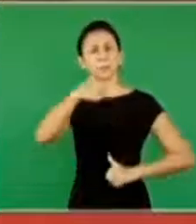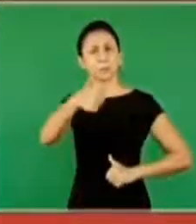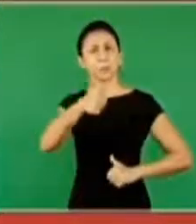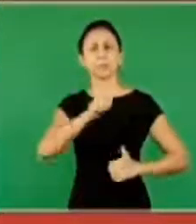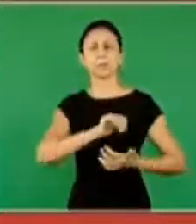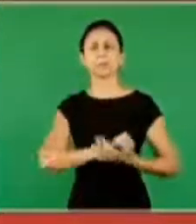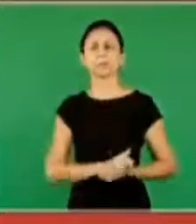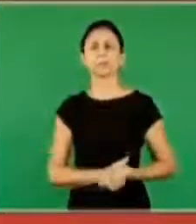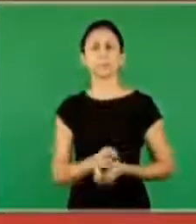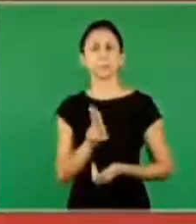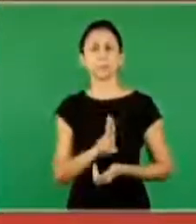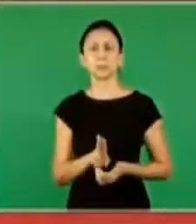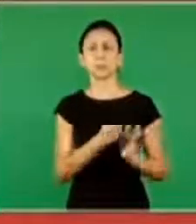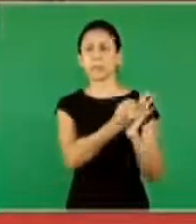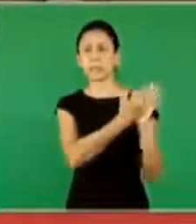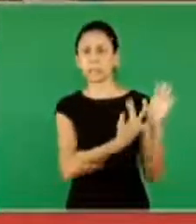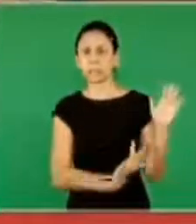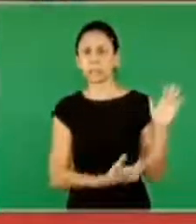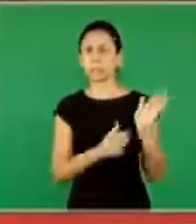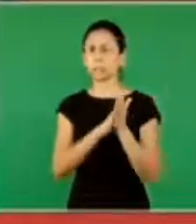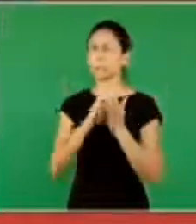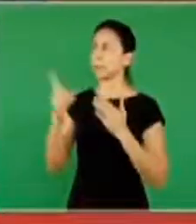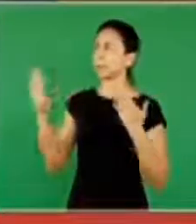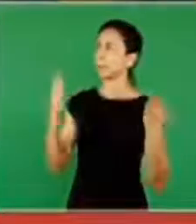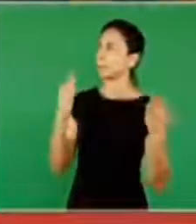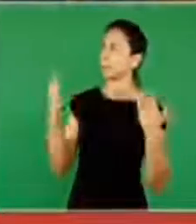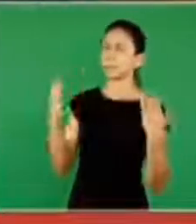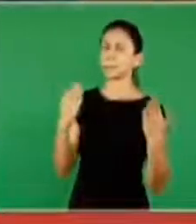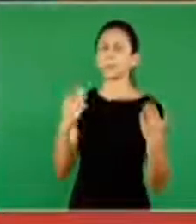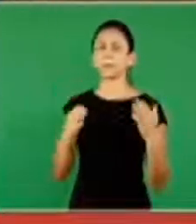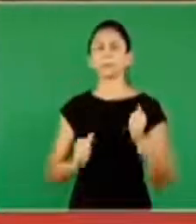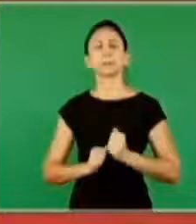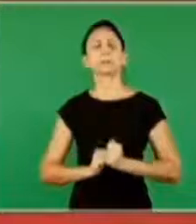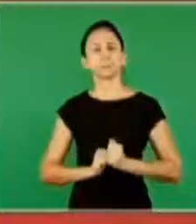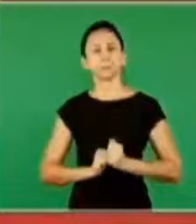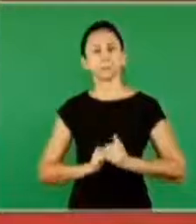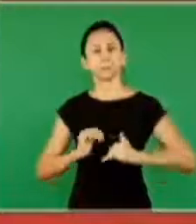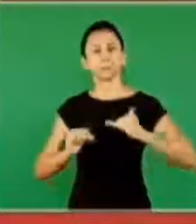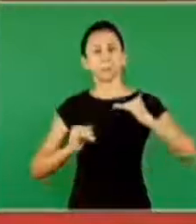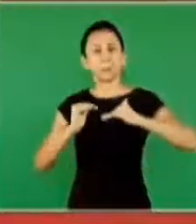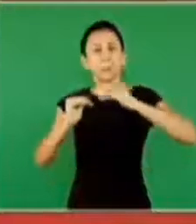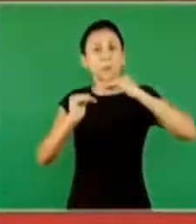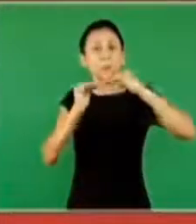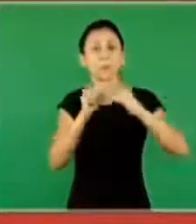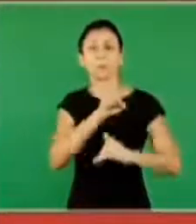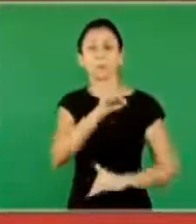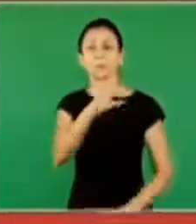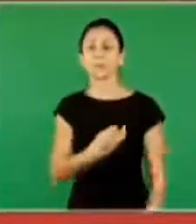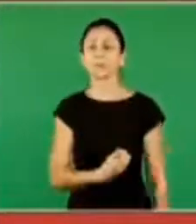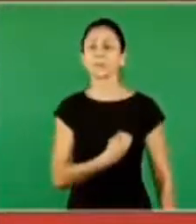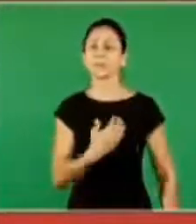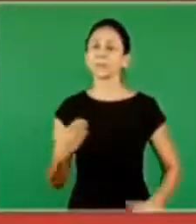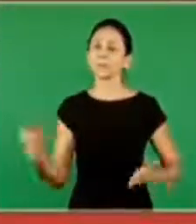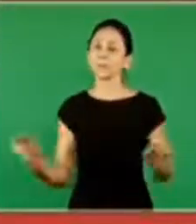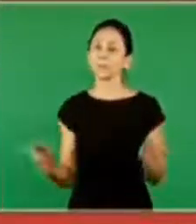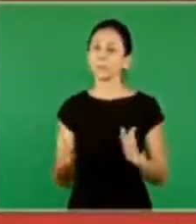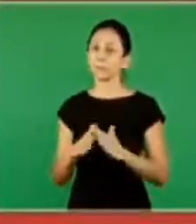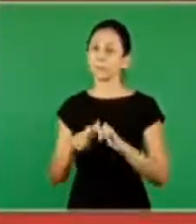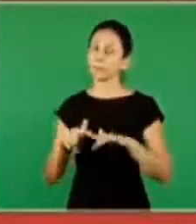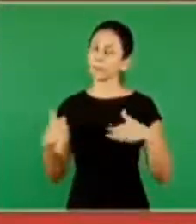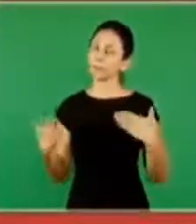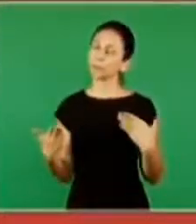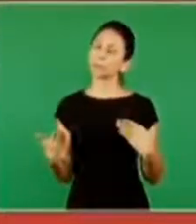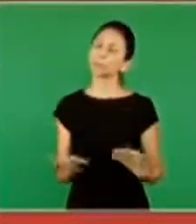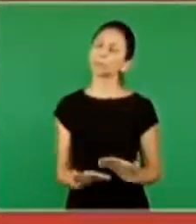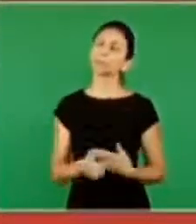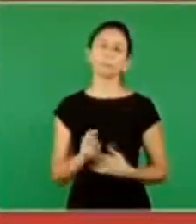blood and word the college all of this this dynamics of the doctrine of here in your life